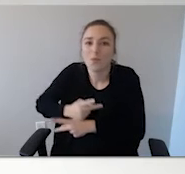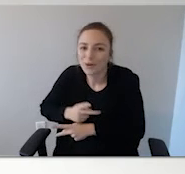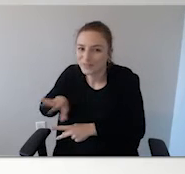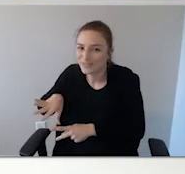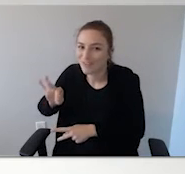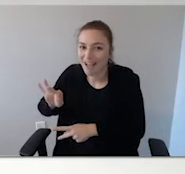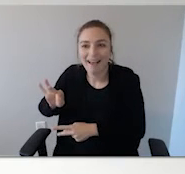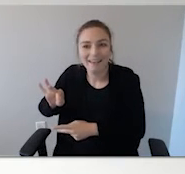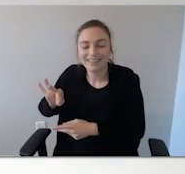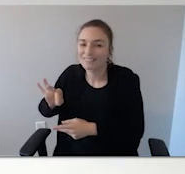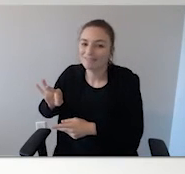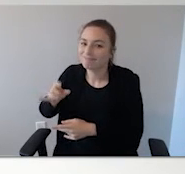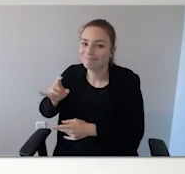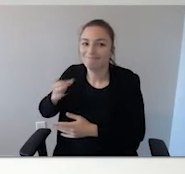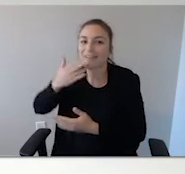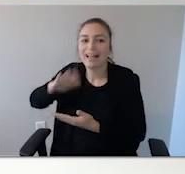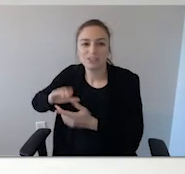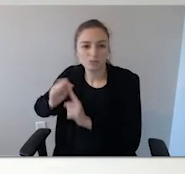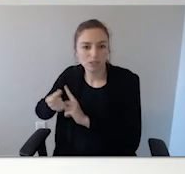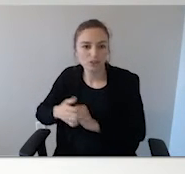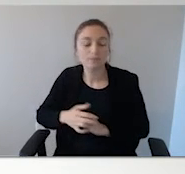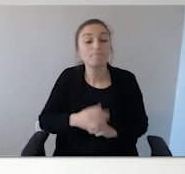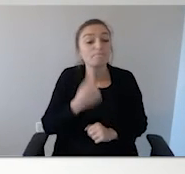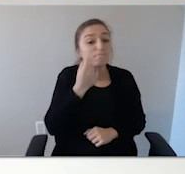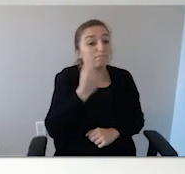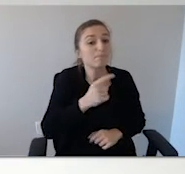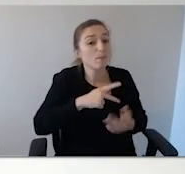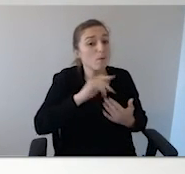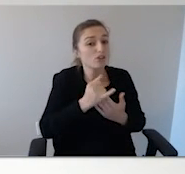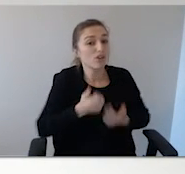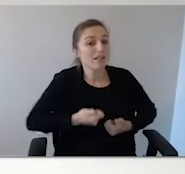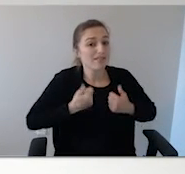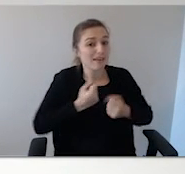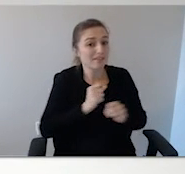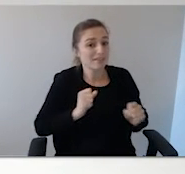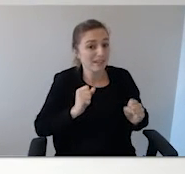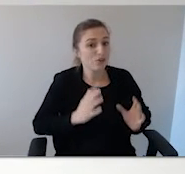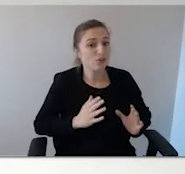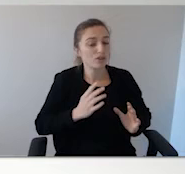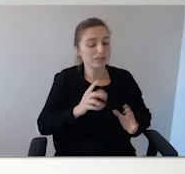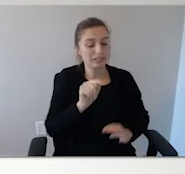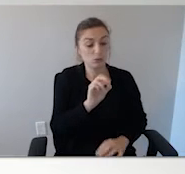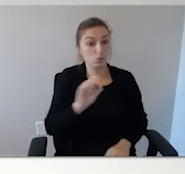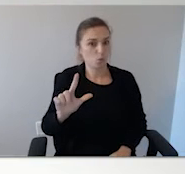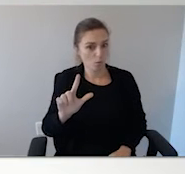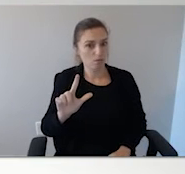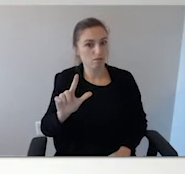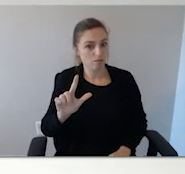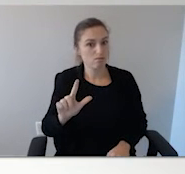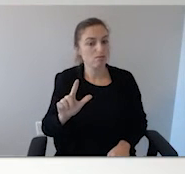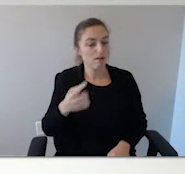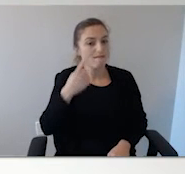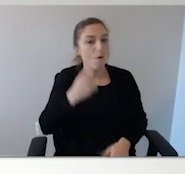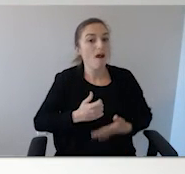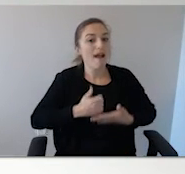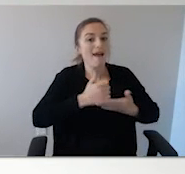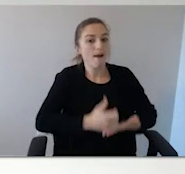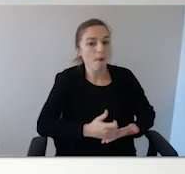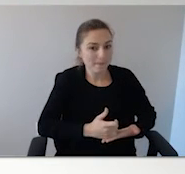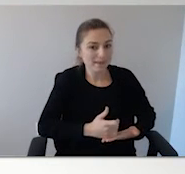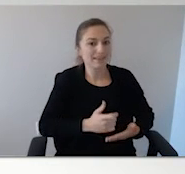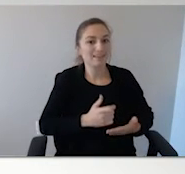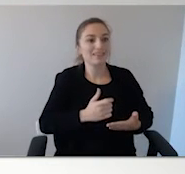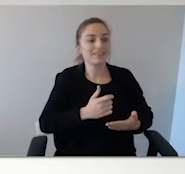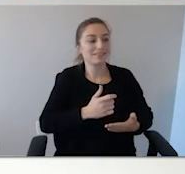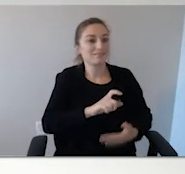Project Lifesaver, number one, is a tool to help public safety personnel locate